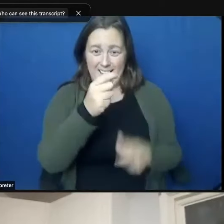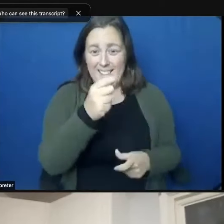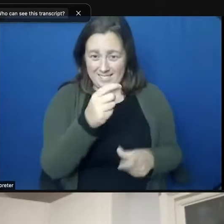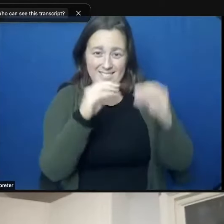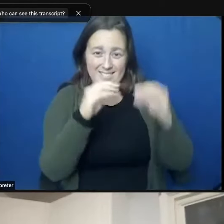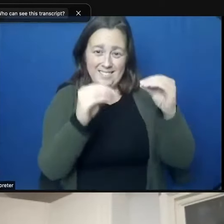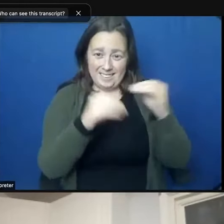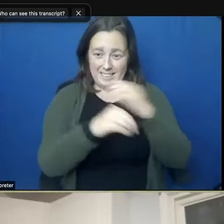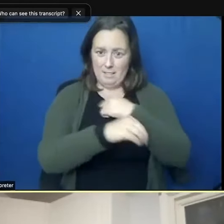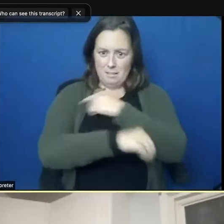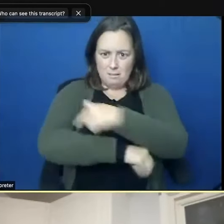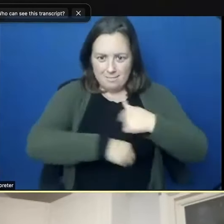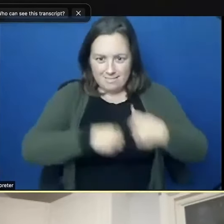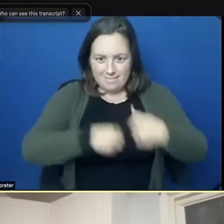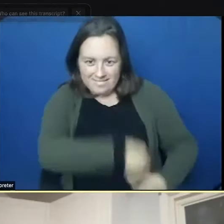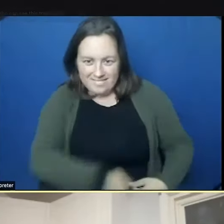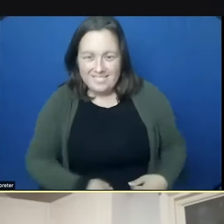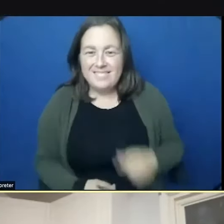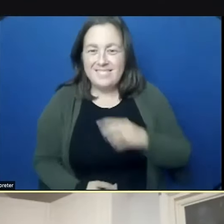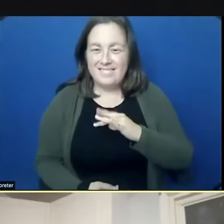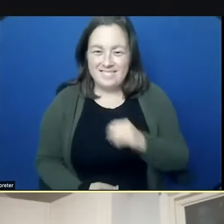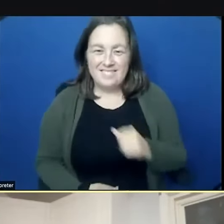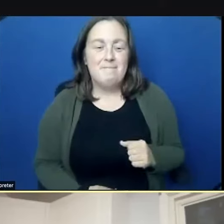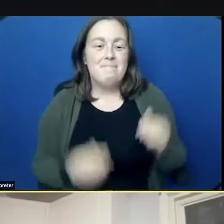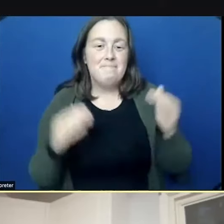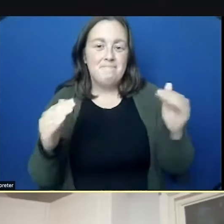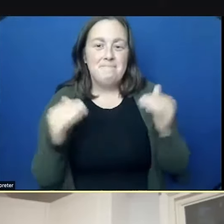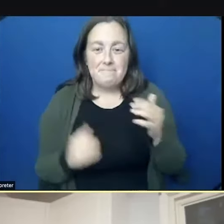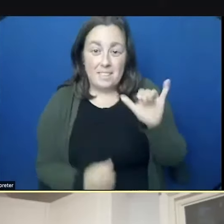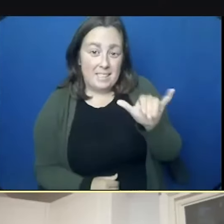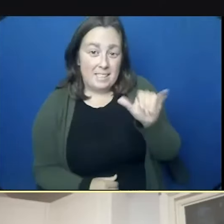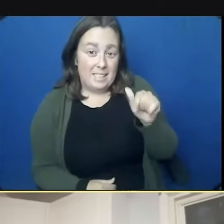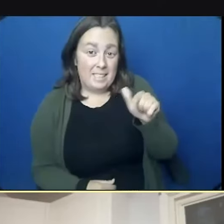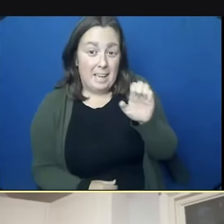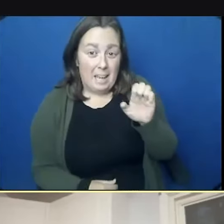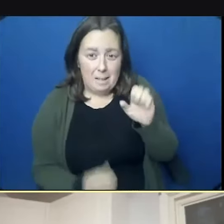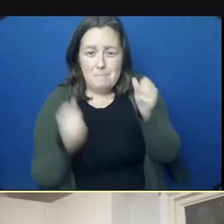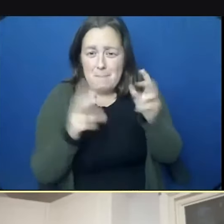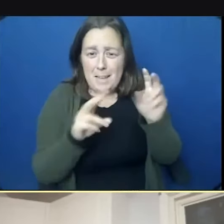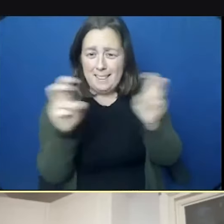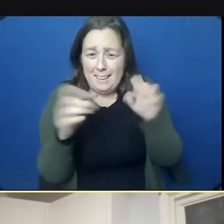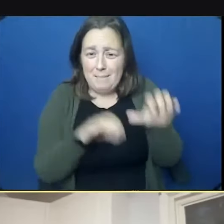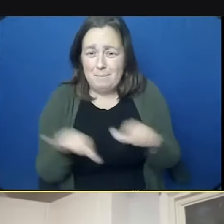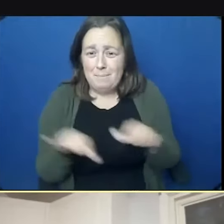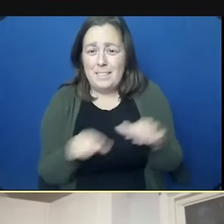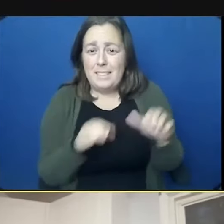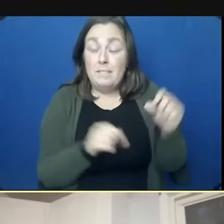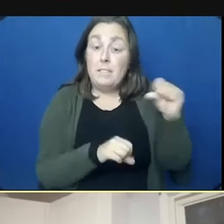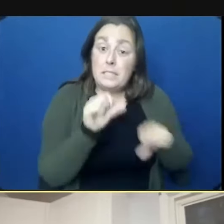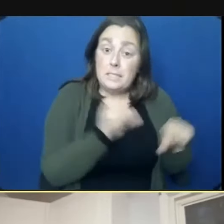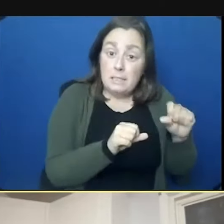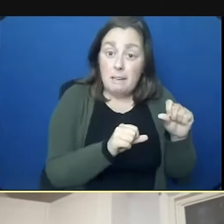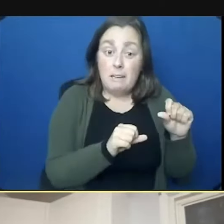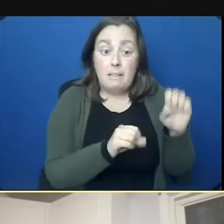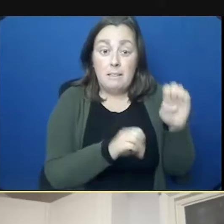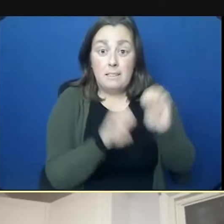the Yale. So, at the Yale, they've had many Halloween themed activities too. They've done science experiments with